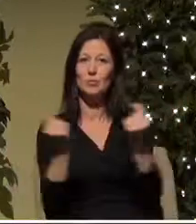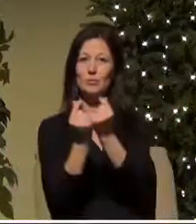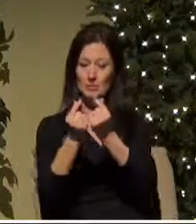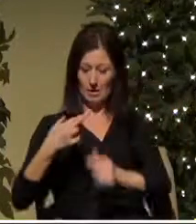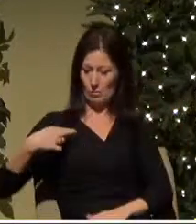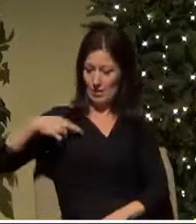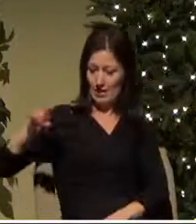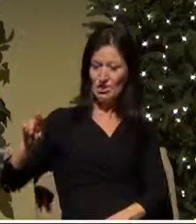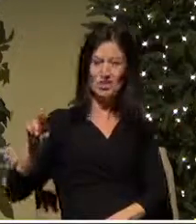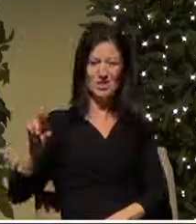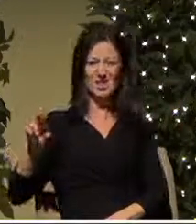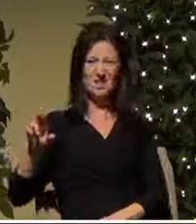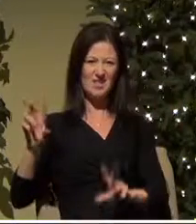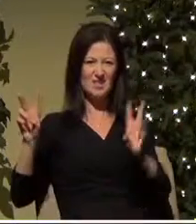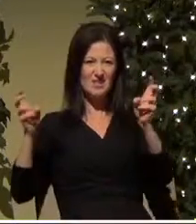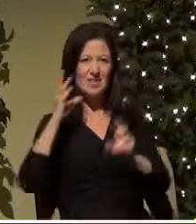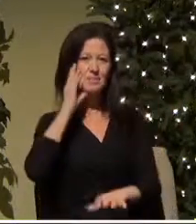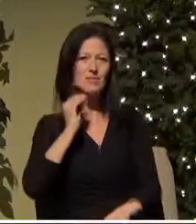space